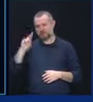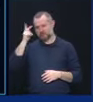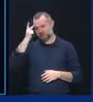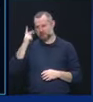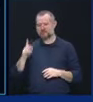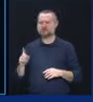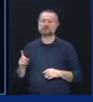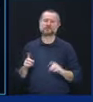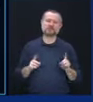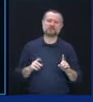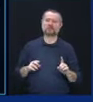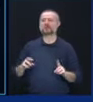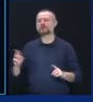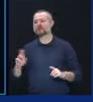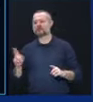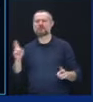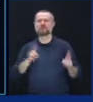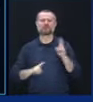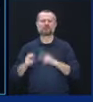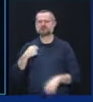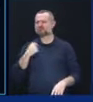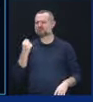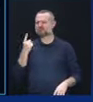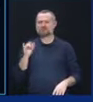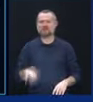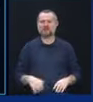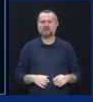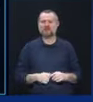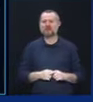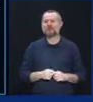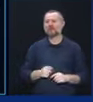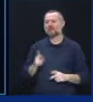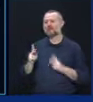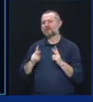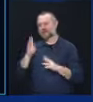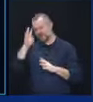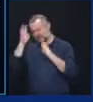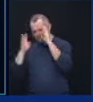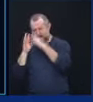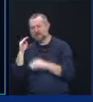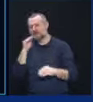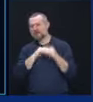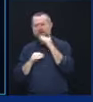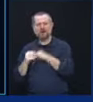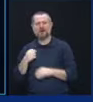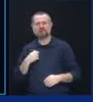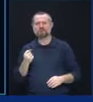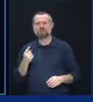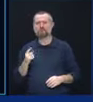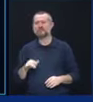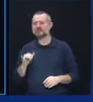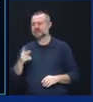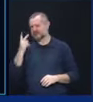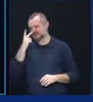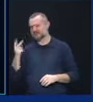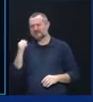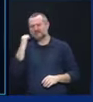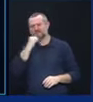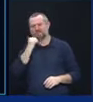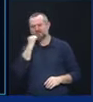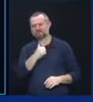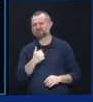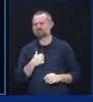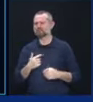environment. I understand people lie. I get it. I get it. I live it every day. But